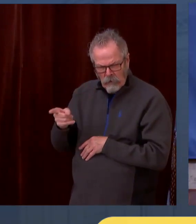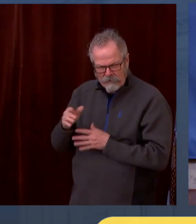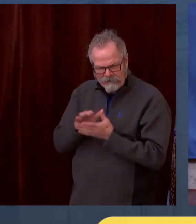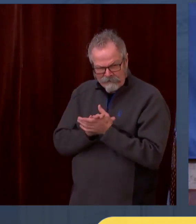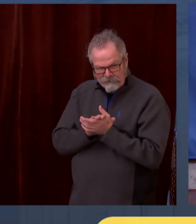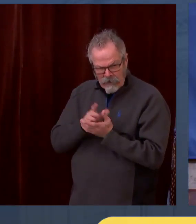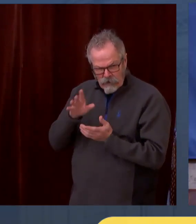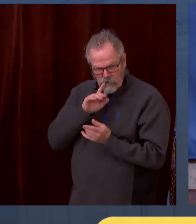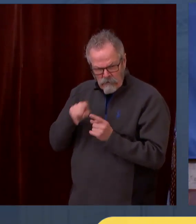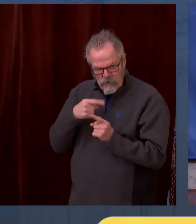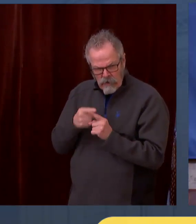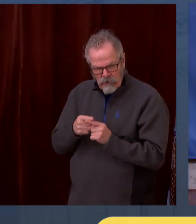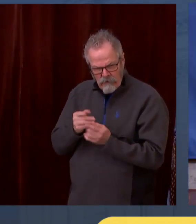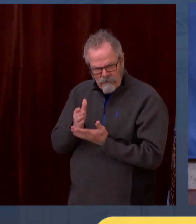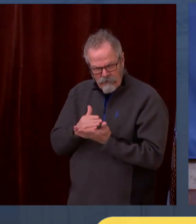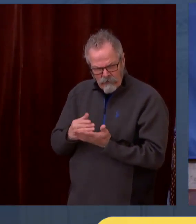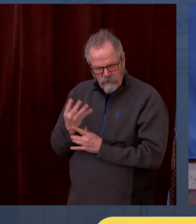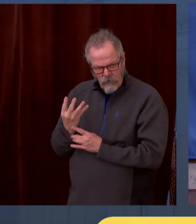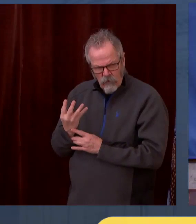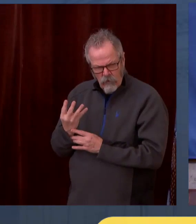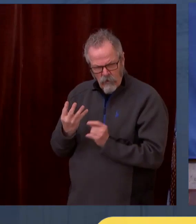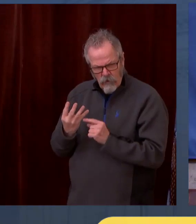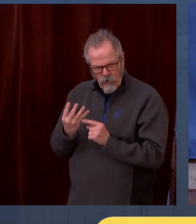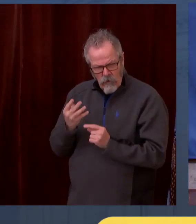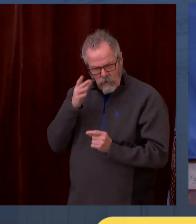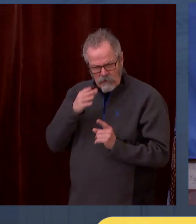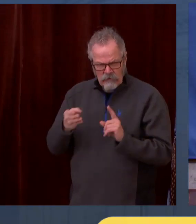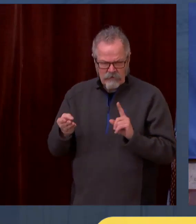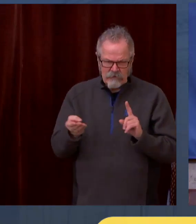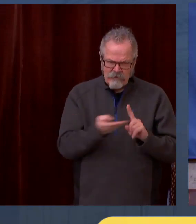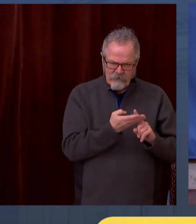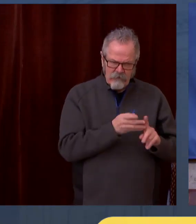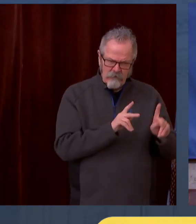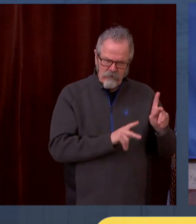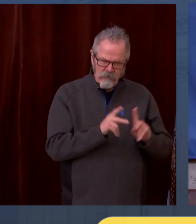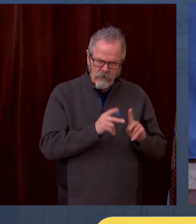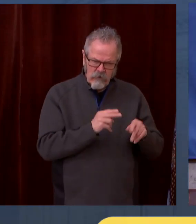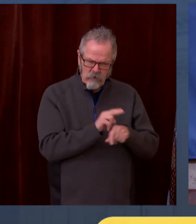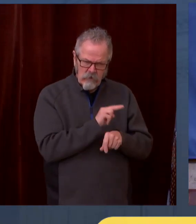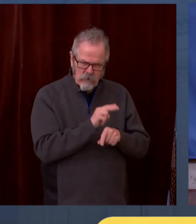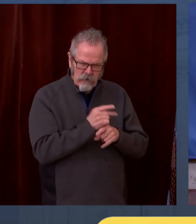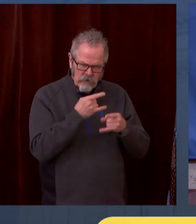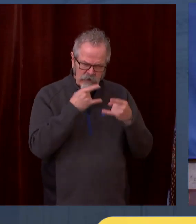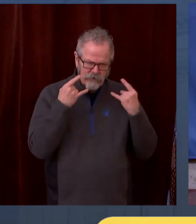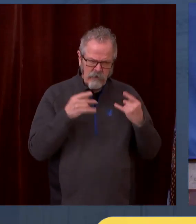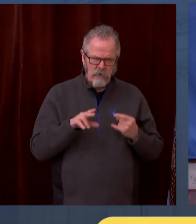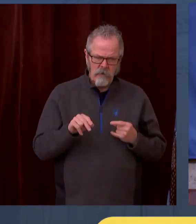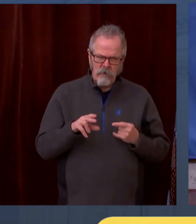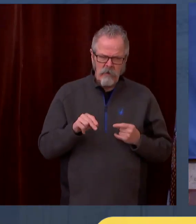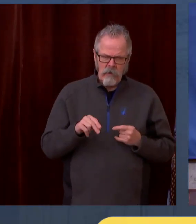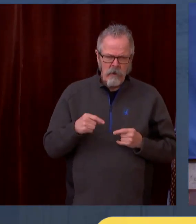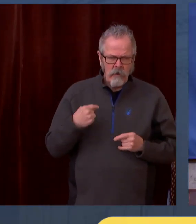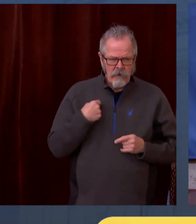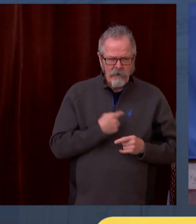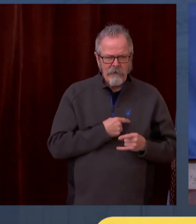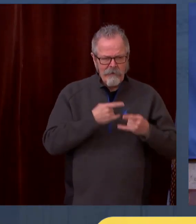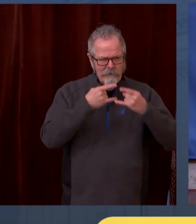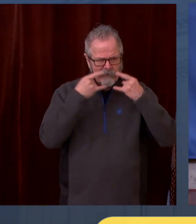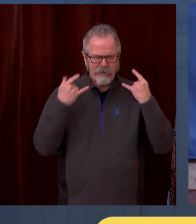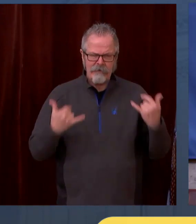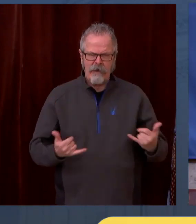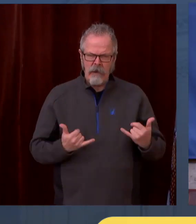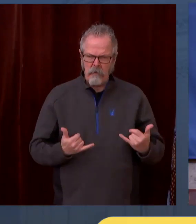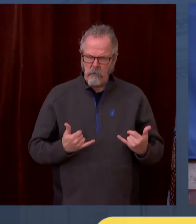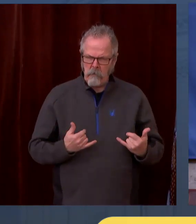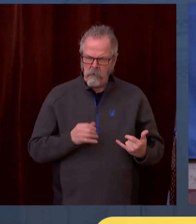People are wearing masks now. No, I don't think it's necessary because people know in Washington state that this makes a huge difference. And as a